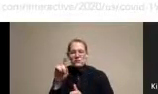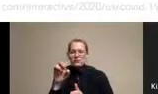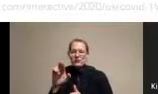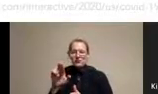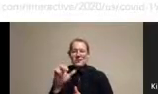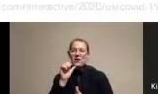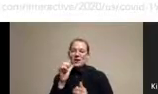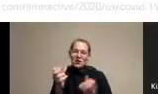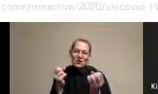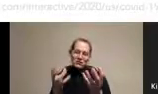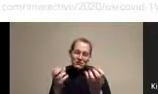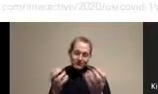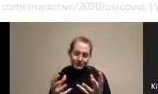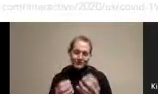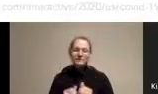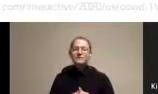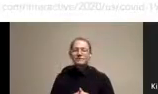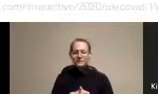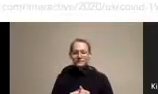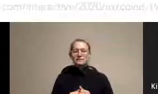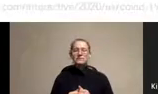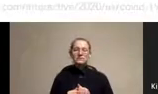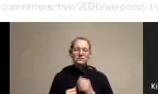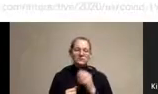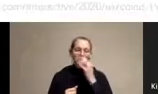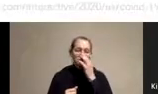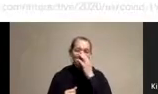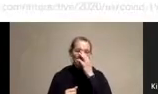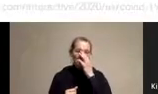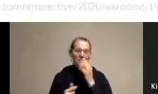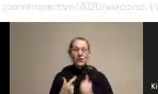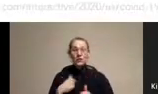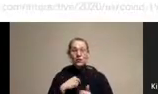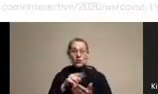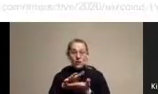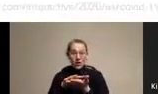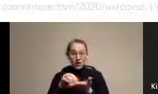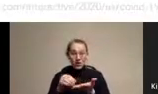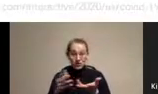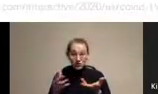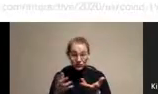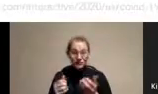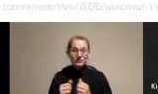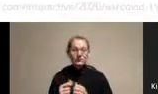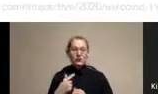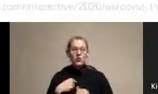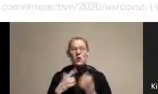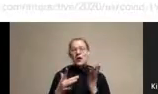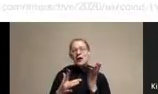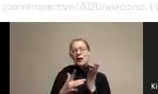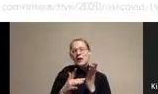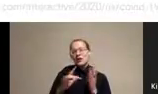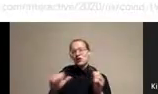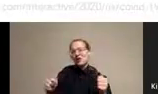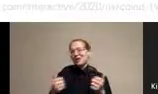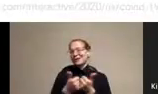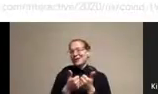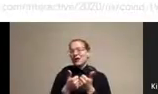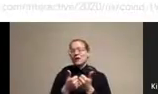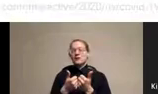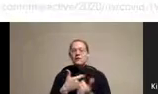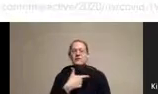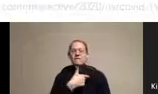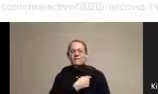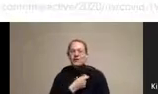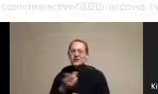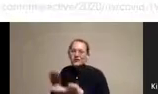providing vaccines. And perhaps even worse, we've learned that we have been technically challenged in delivering the vaccines to people who need them the most.